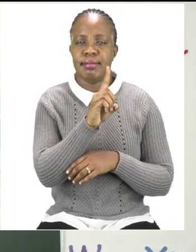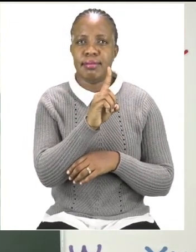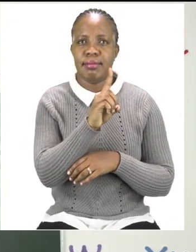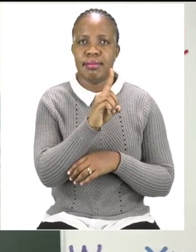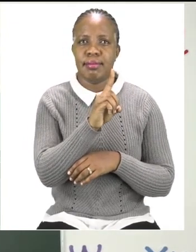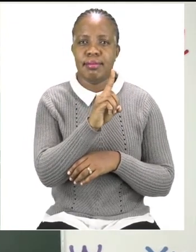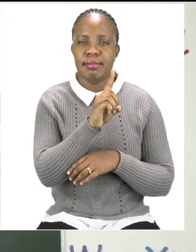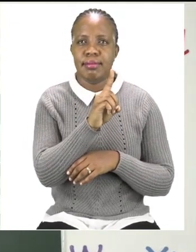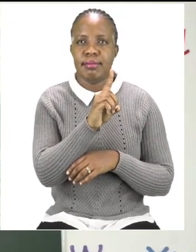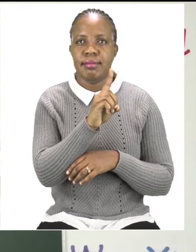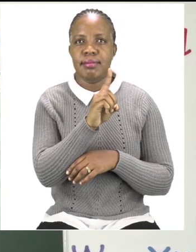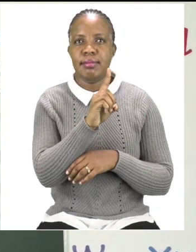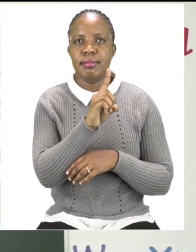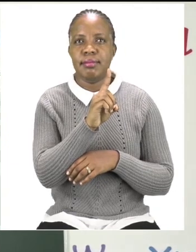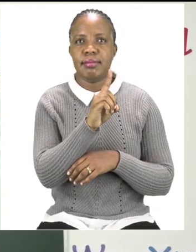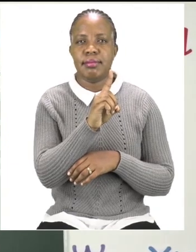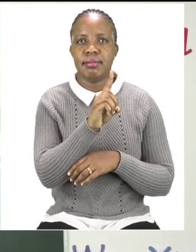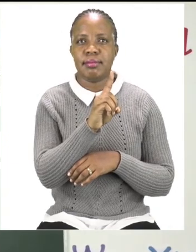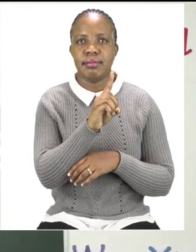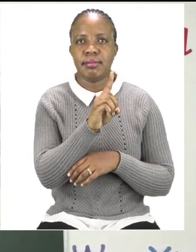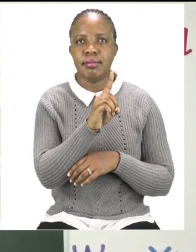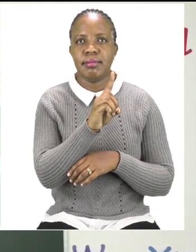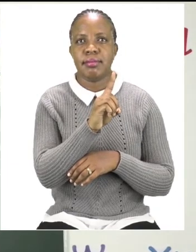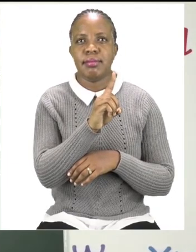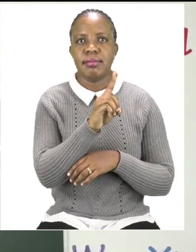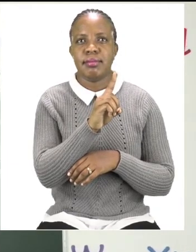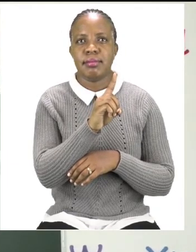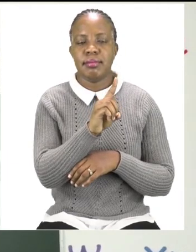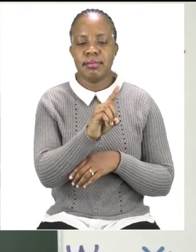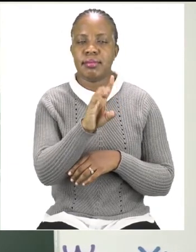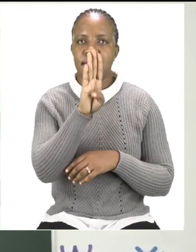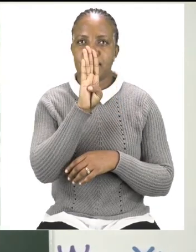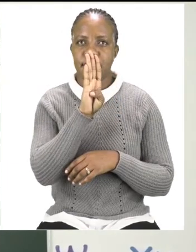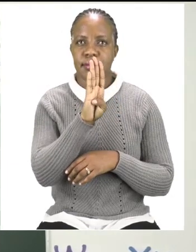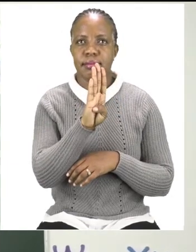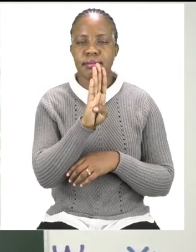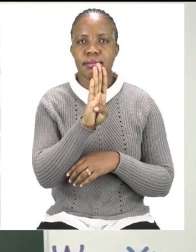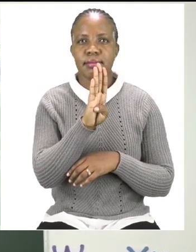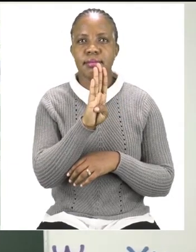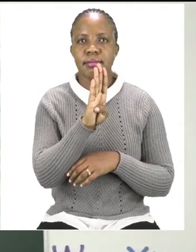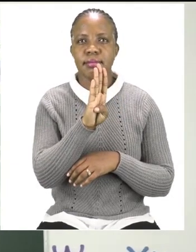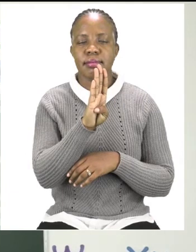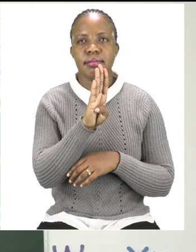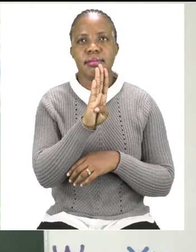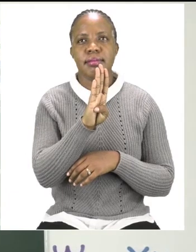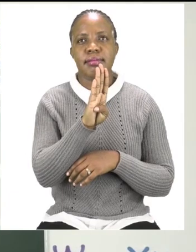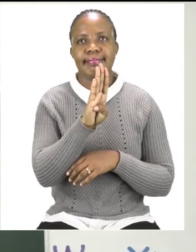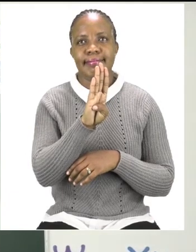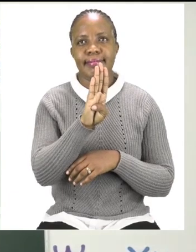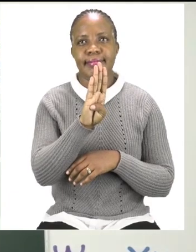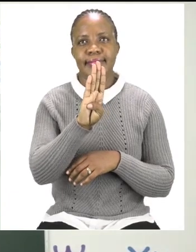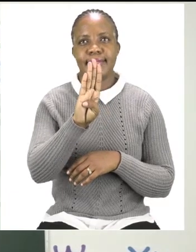also have a B or B. And then we have